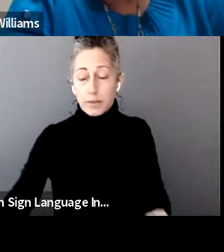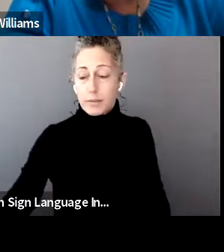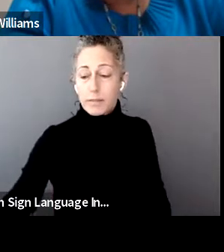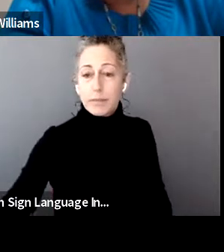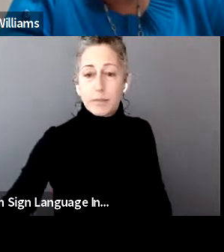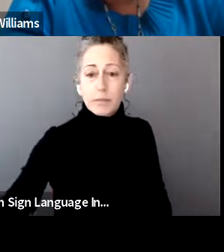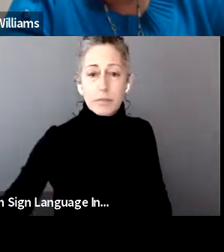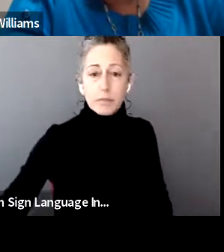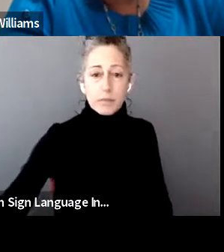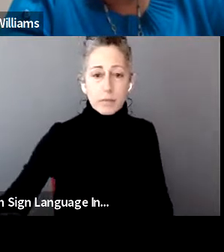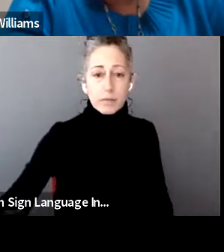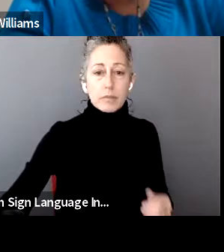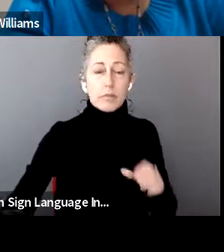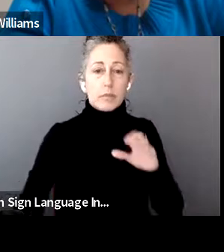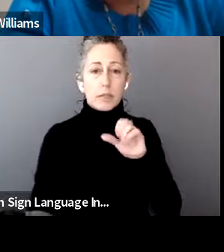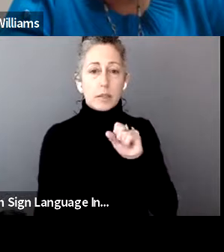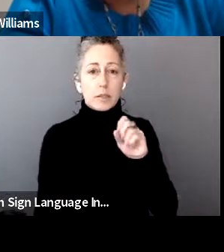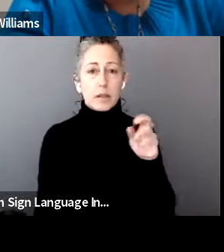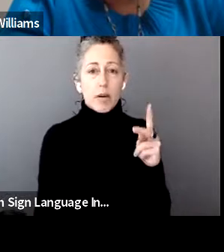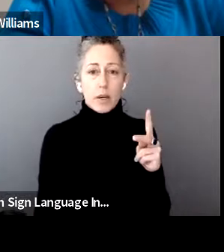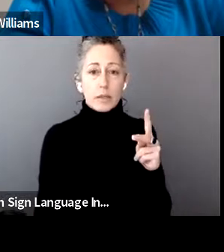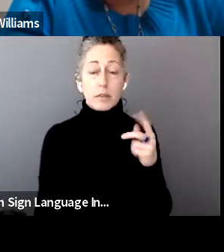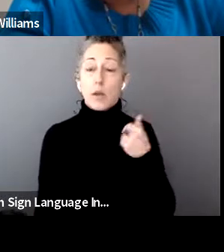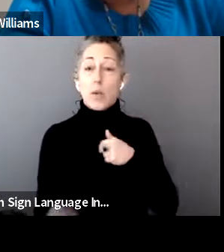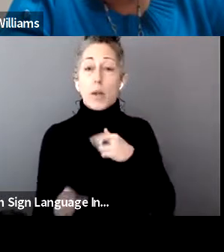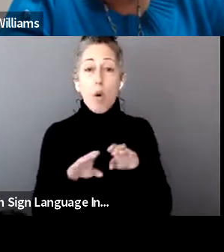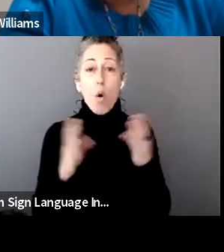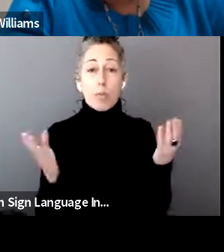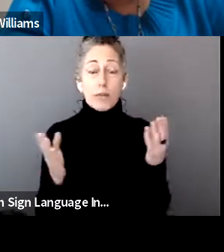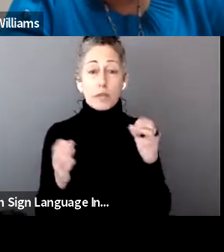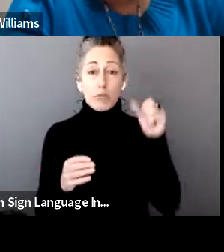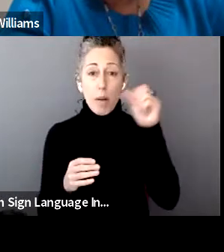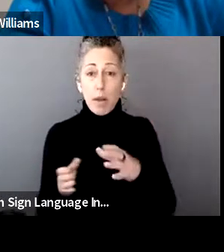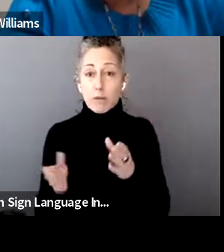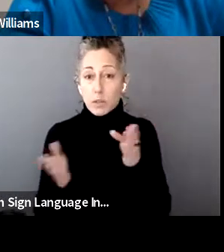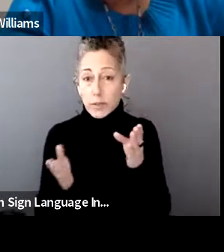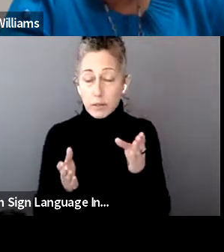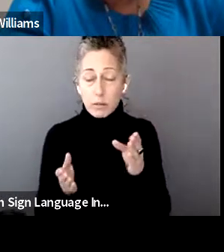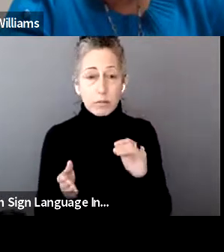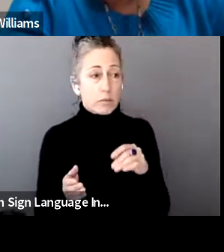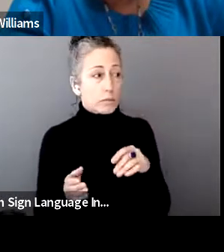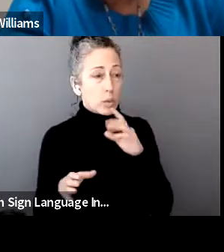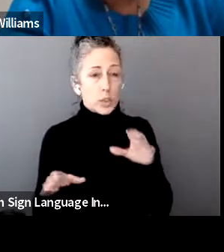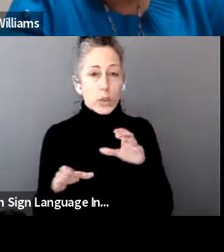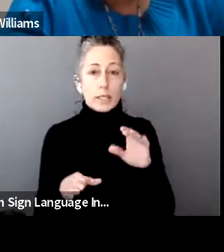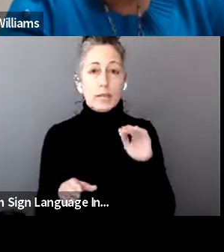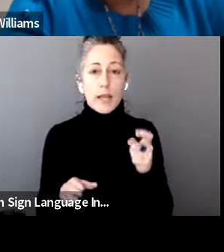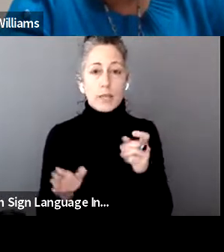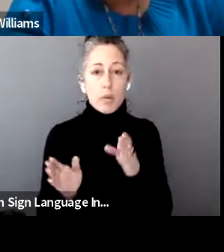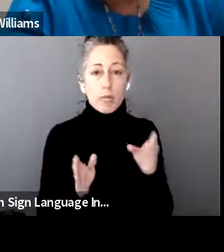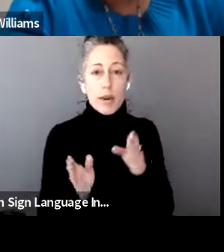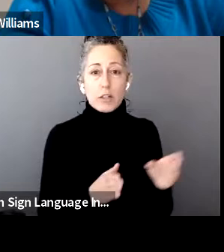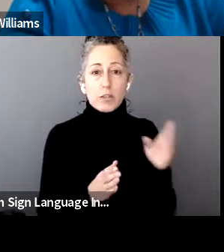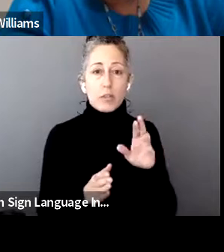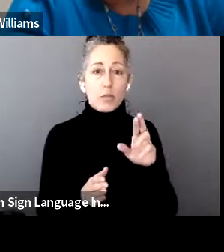I'll just add that we are open. We're appointment based, but we're open drop-off services. Our tax, we're doing tax preparation remotely